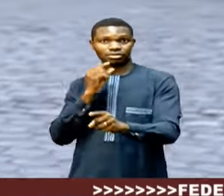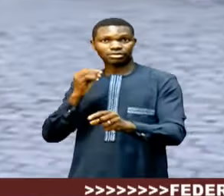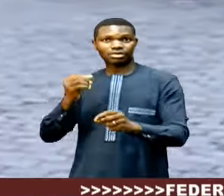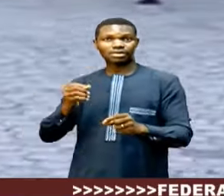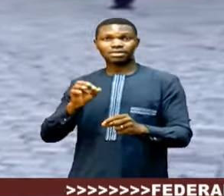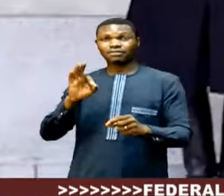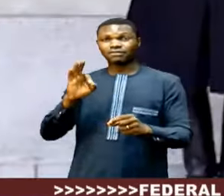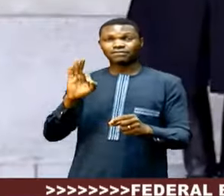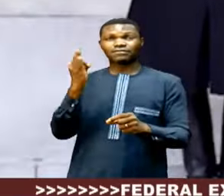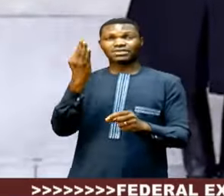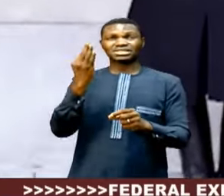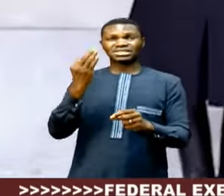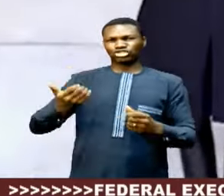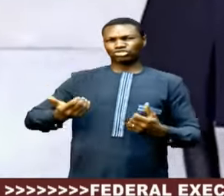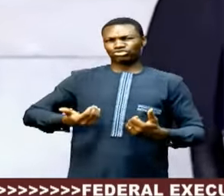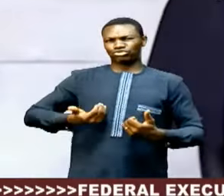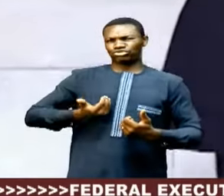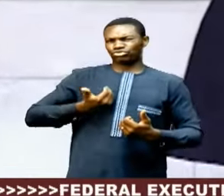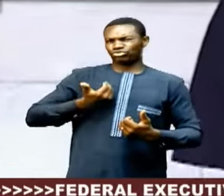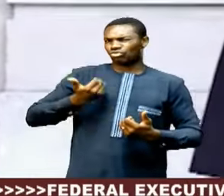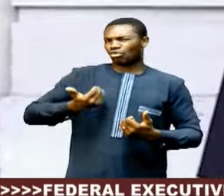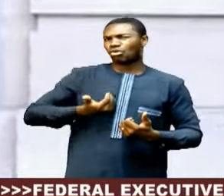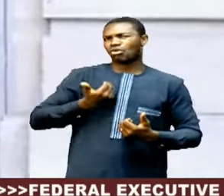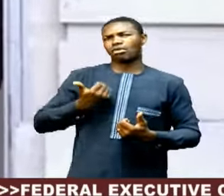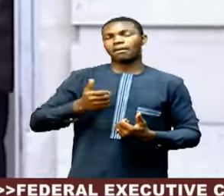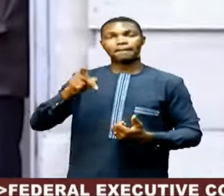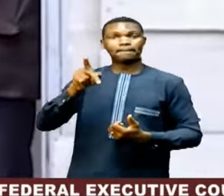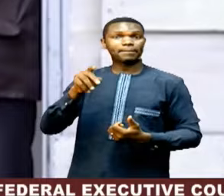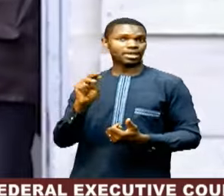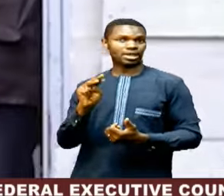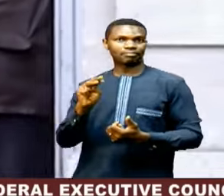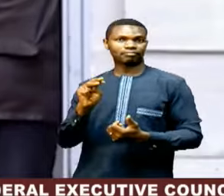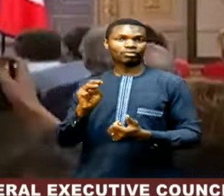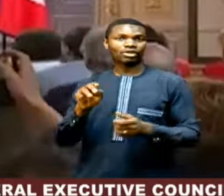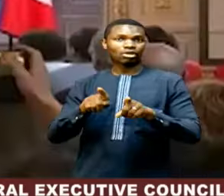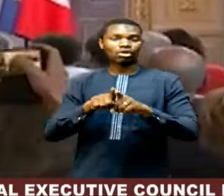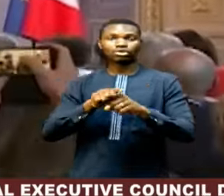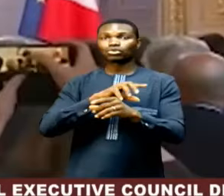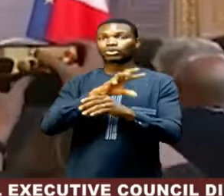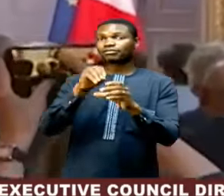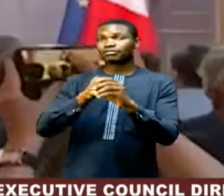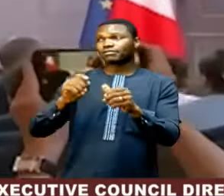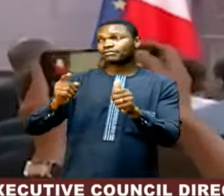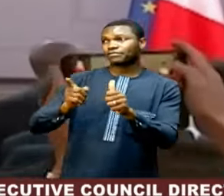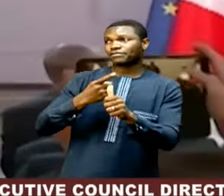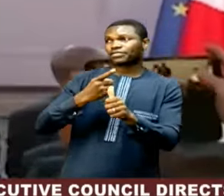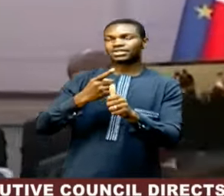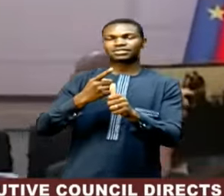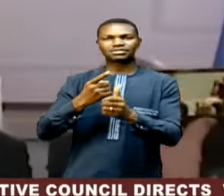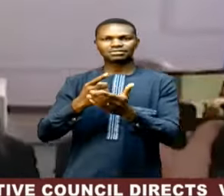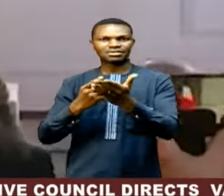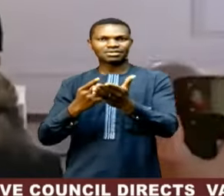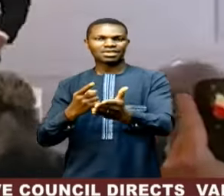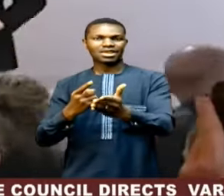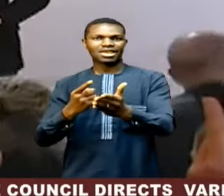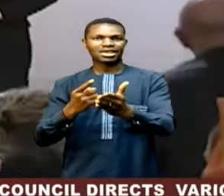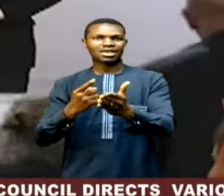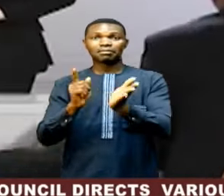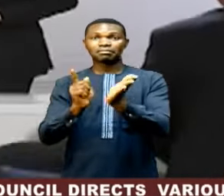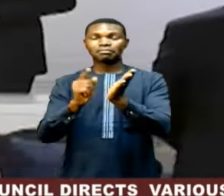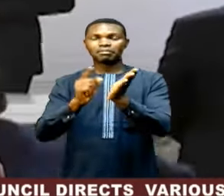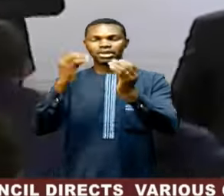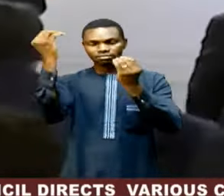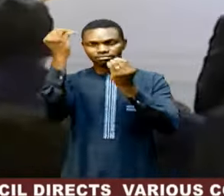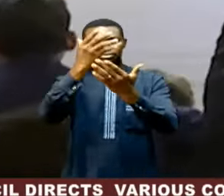ever prime minister, and followed this with his first full-scale domestic press conference in half a decade. He